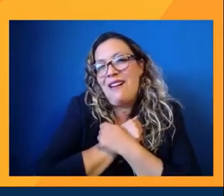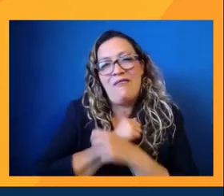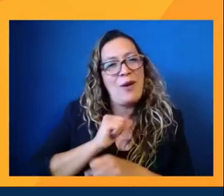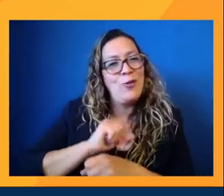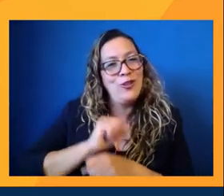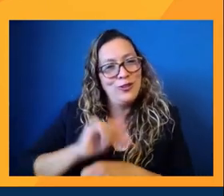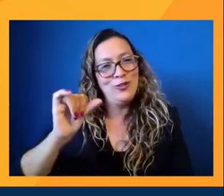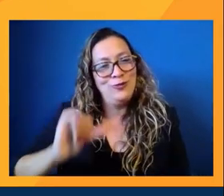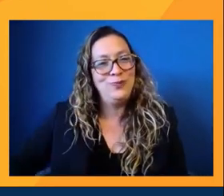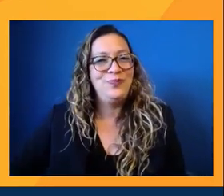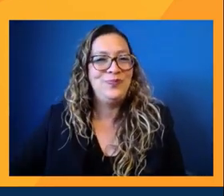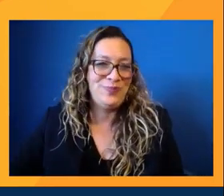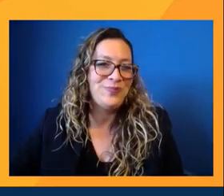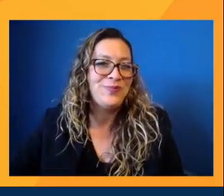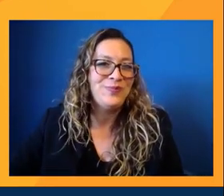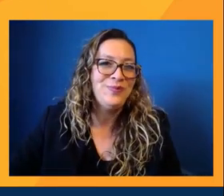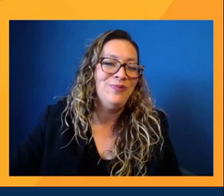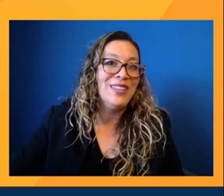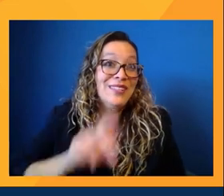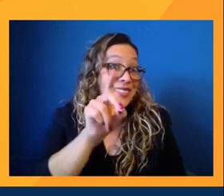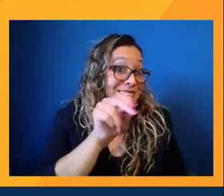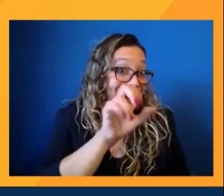So I love that. Danai?